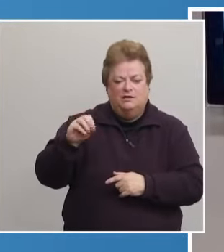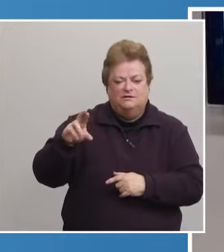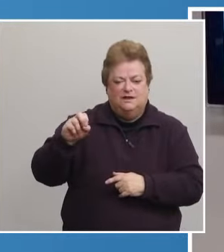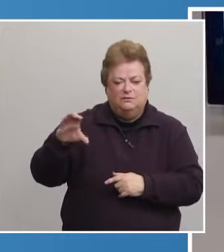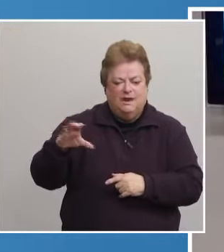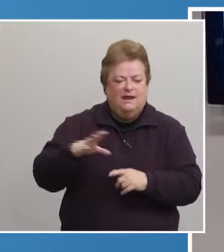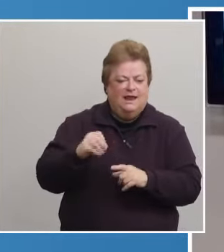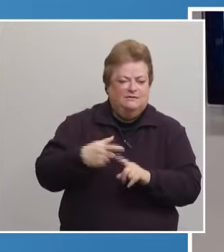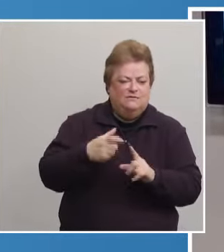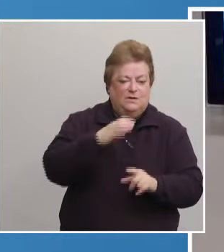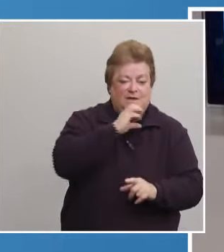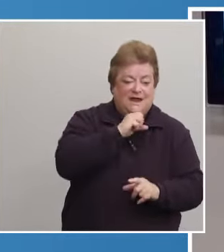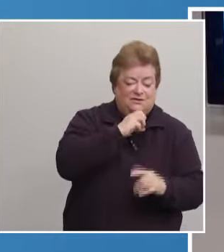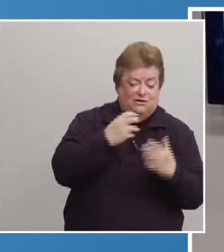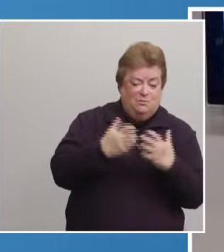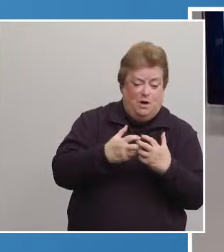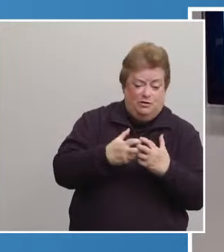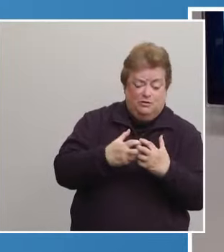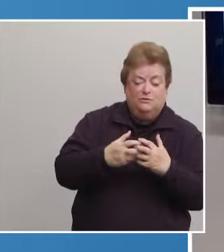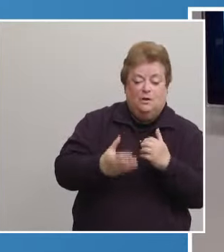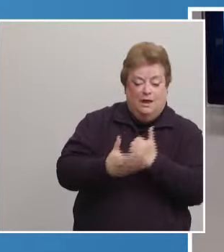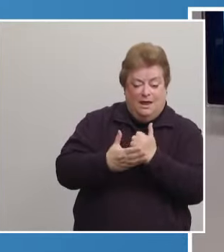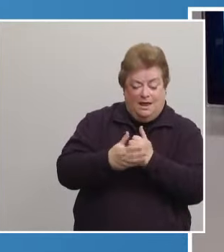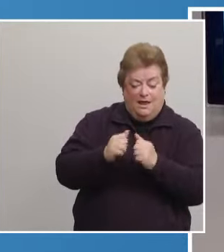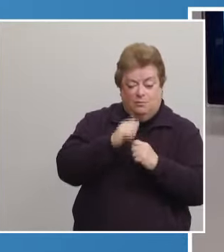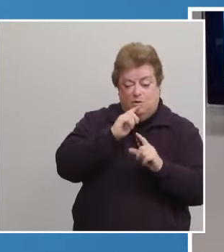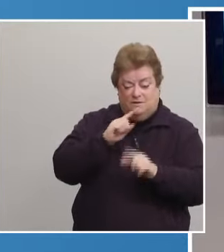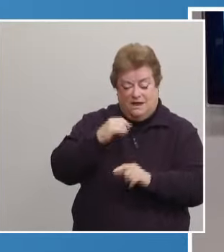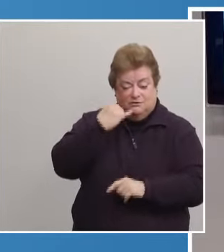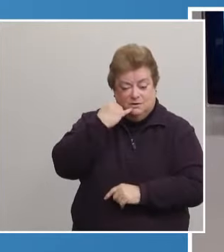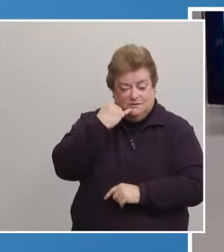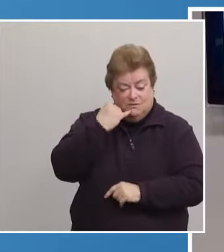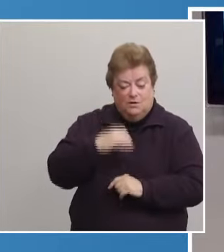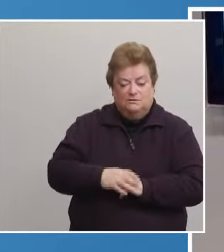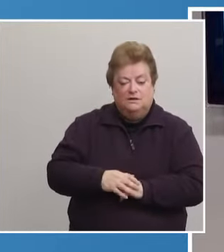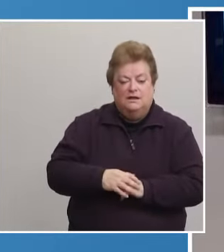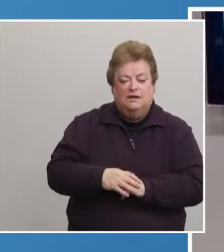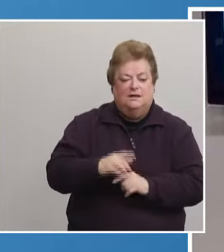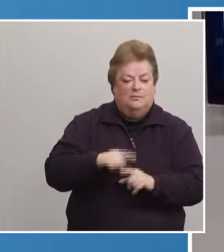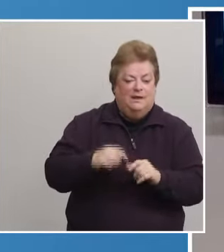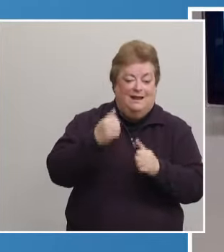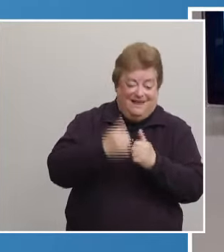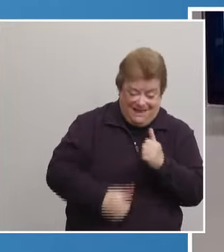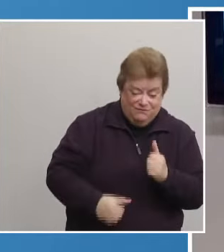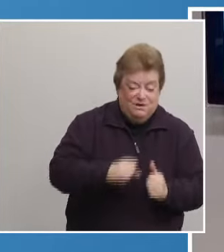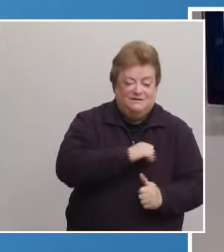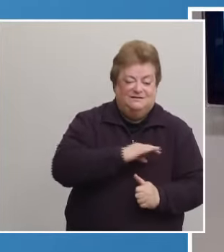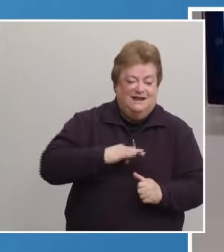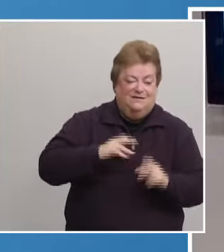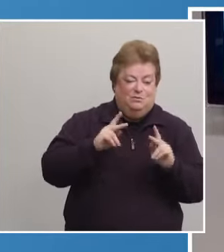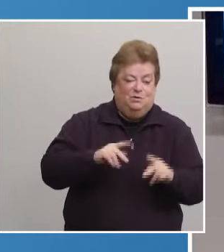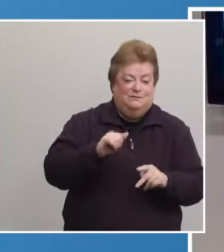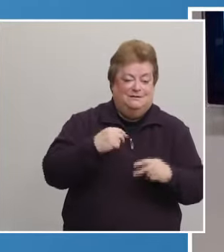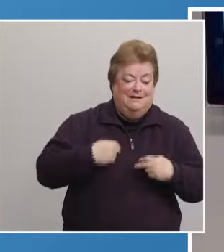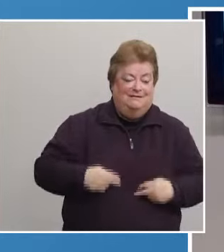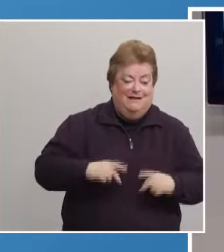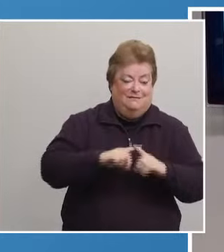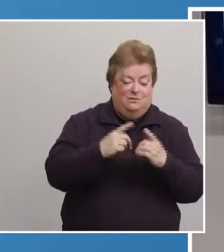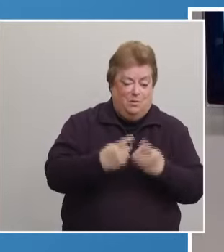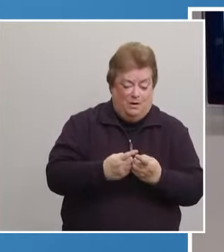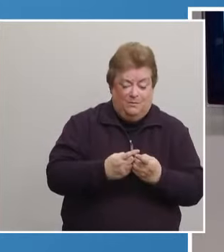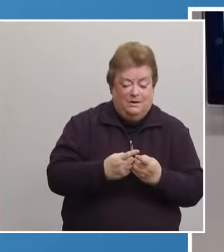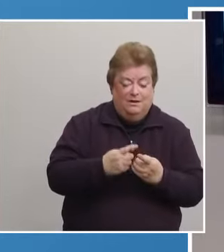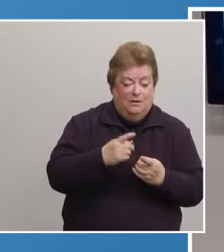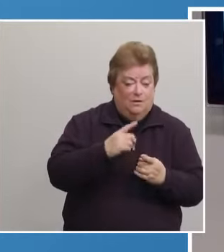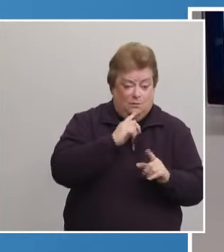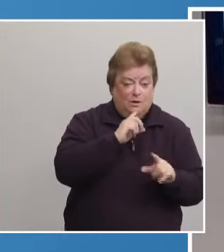aging partners answering the phone. But every single staff that is at the health department was answering the phone. So we had well over